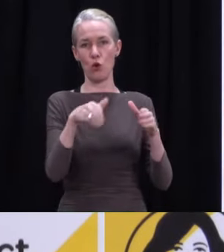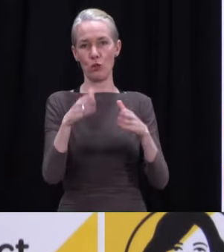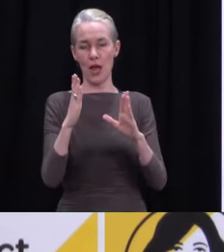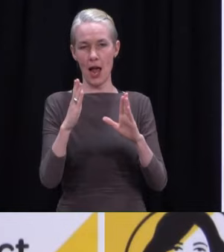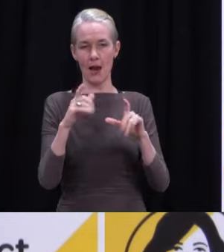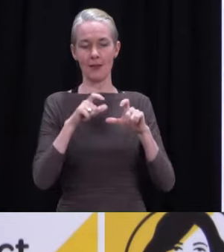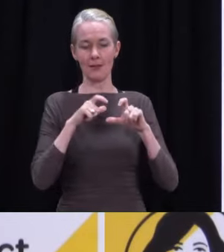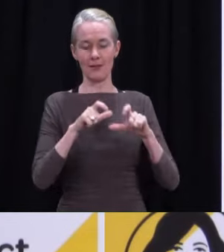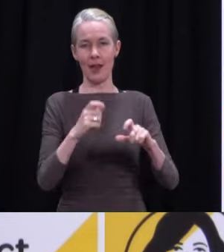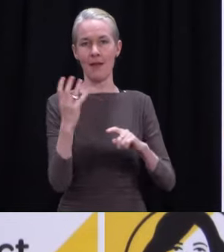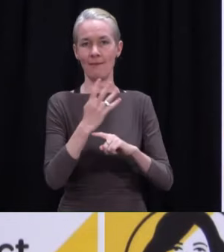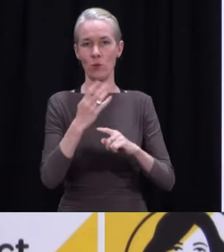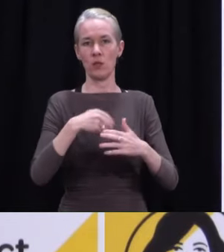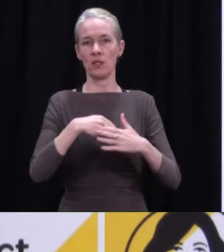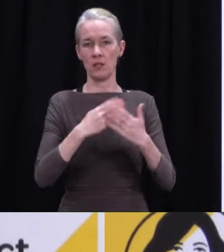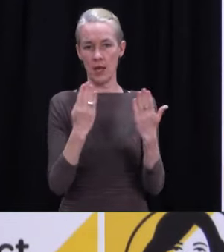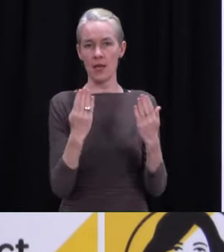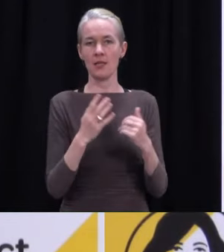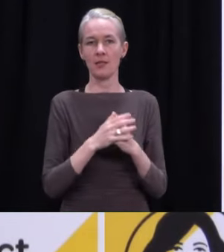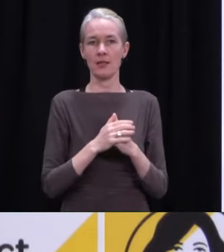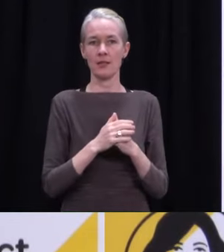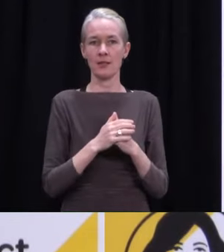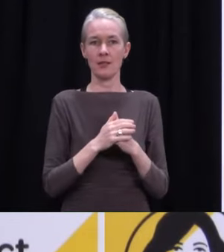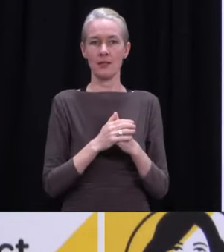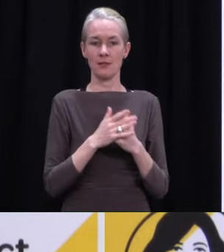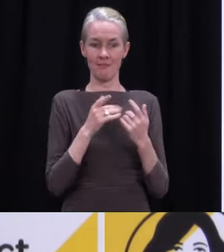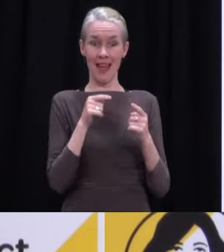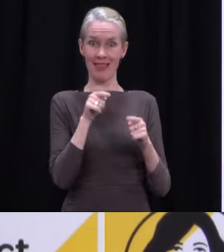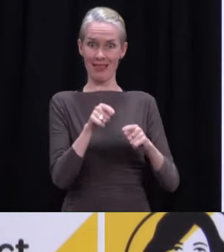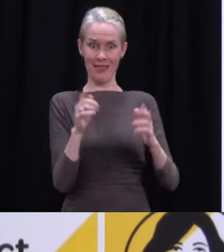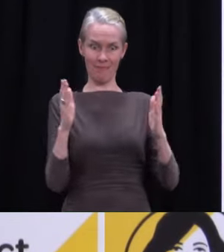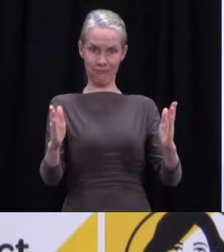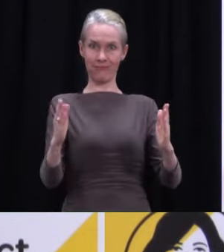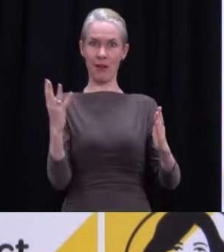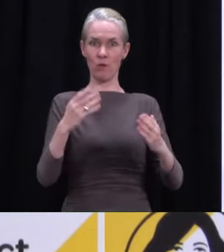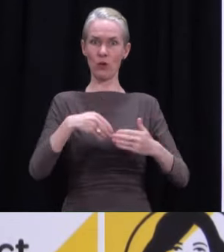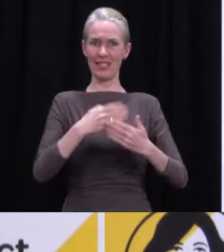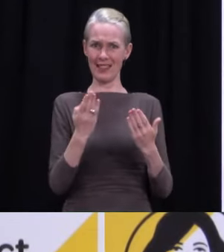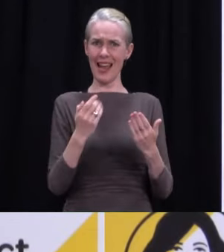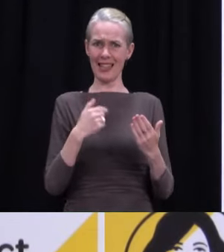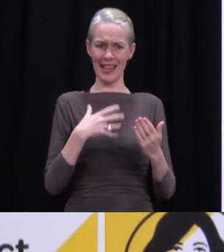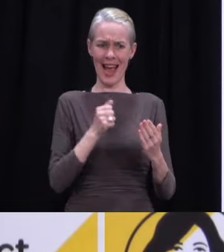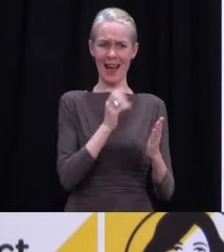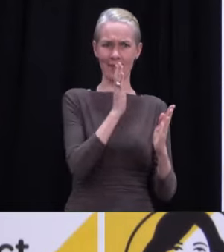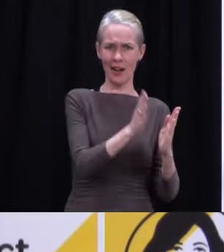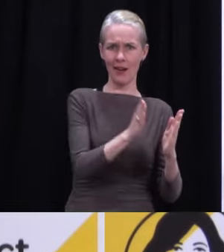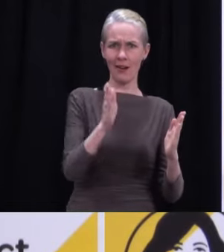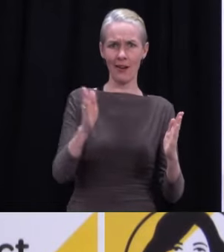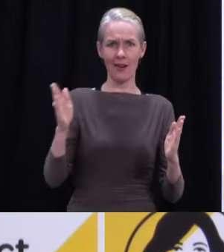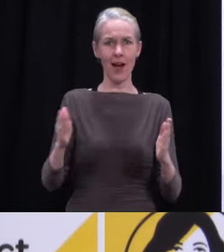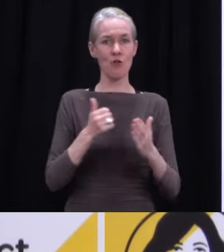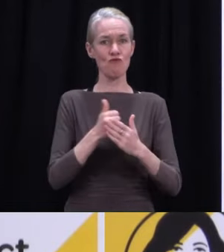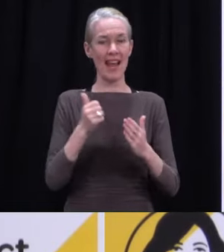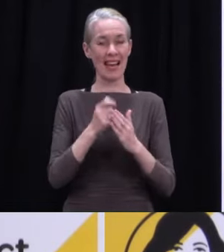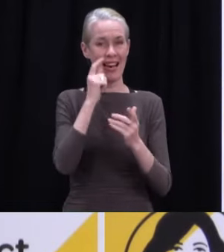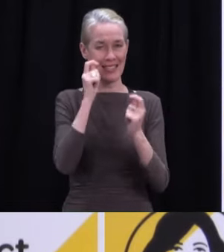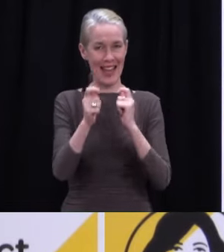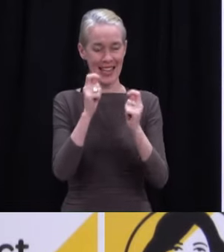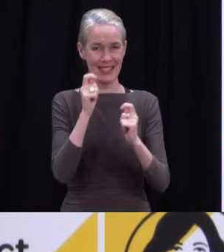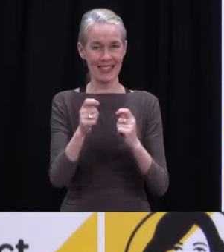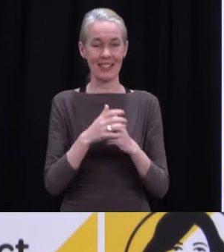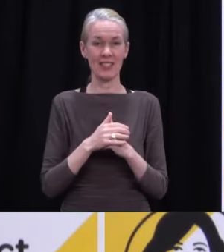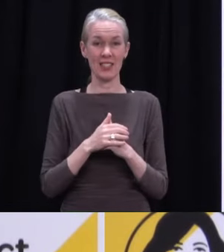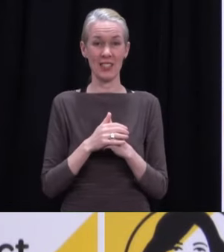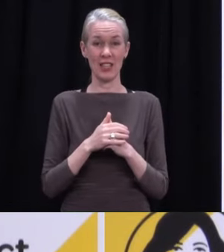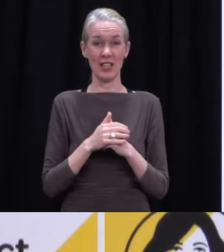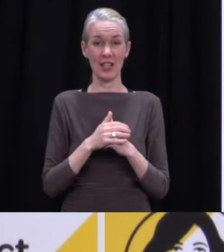usual testing regime there, the advice of my public health team was there was more risk in sending them out